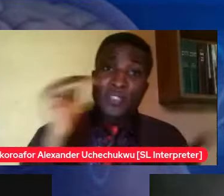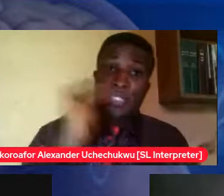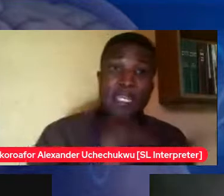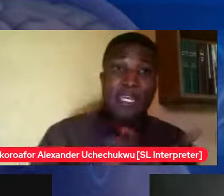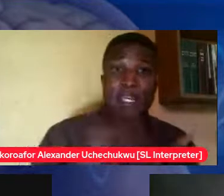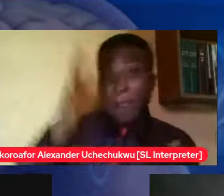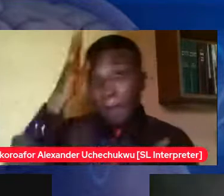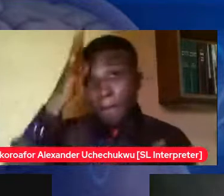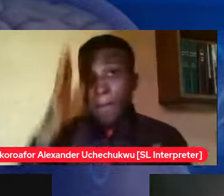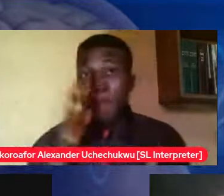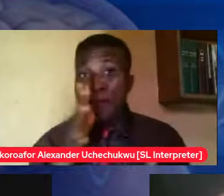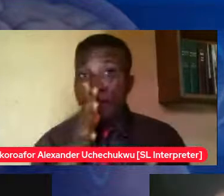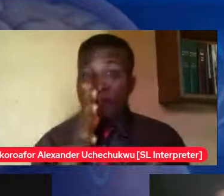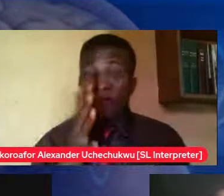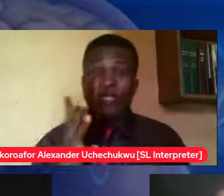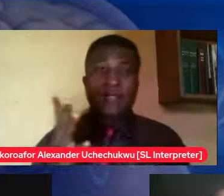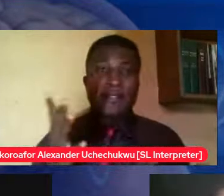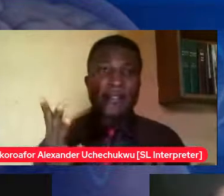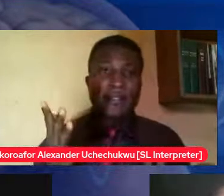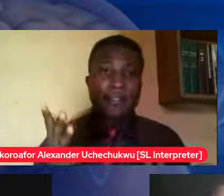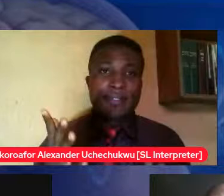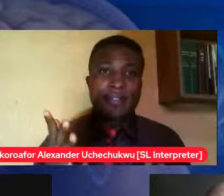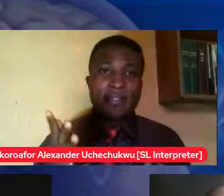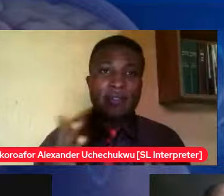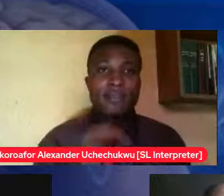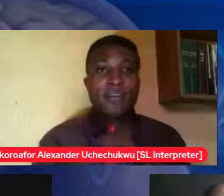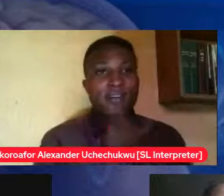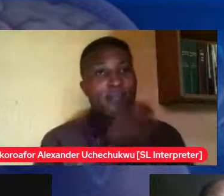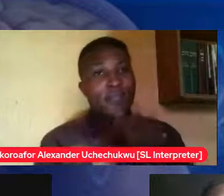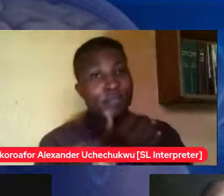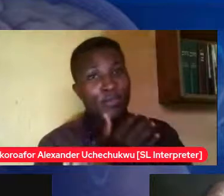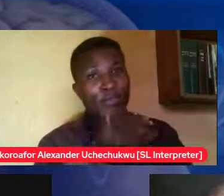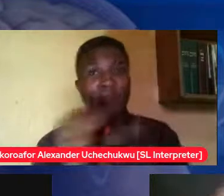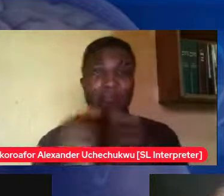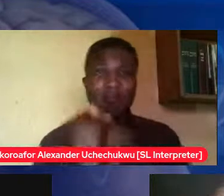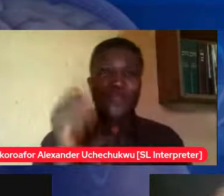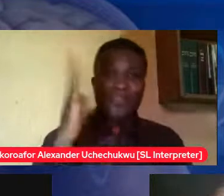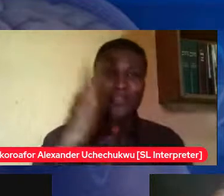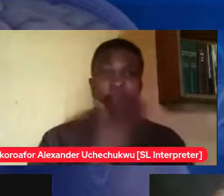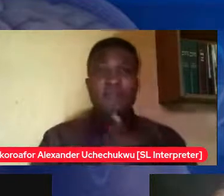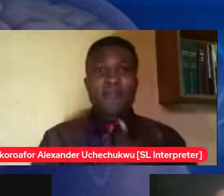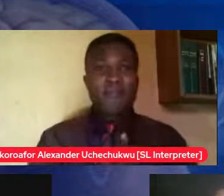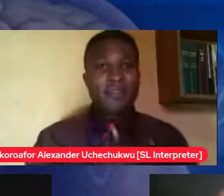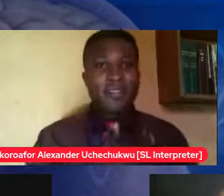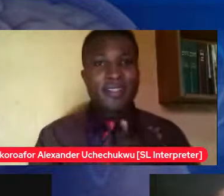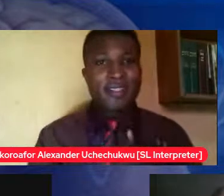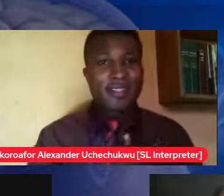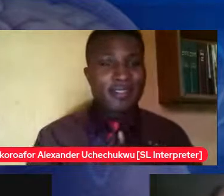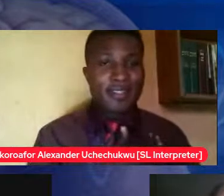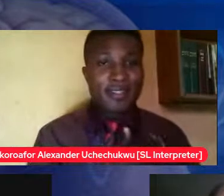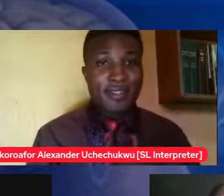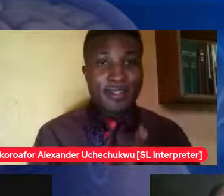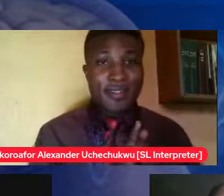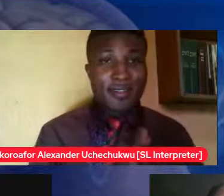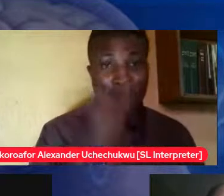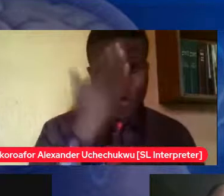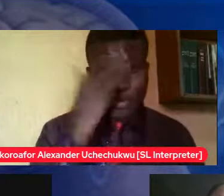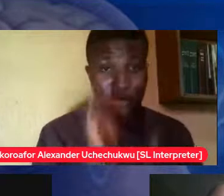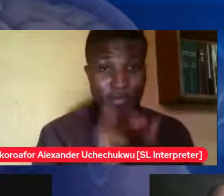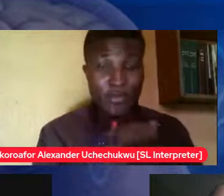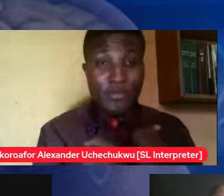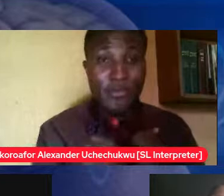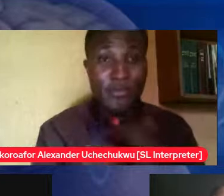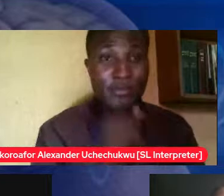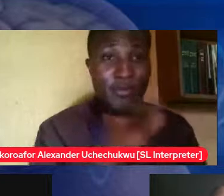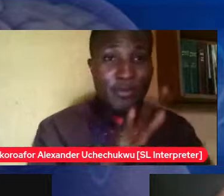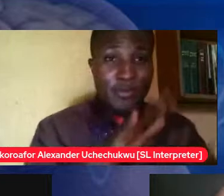parents ah i beg you by the message of god please i know that you love your children especially i know